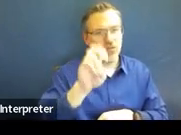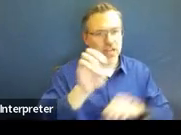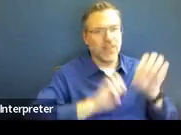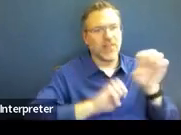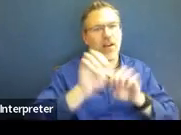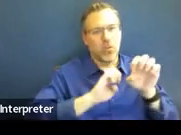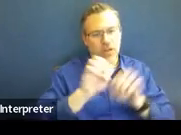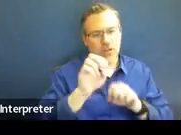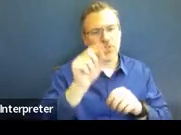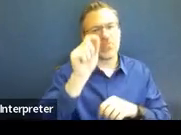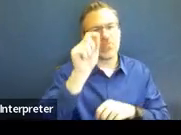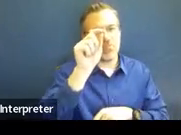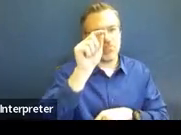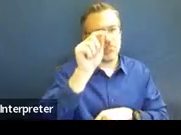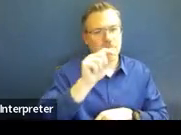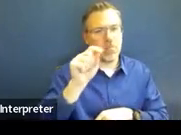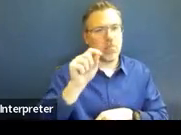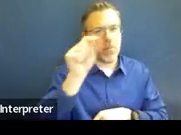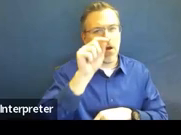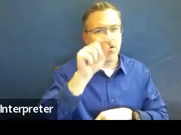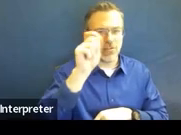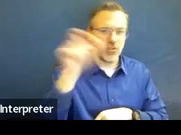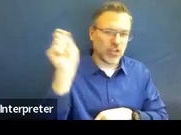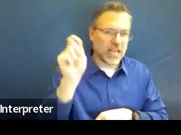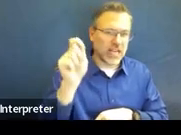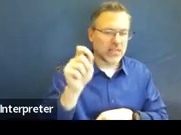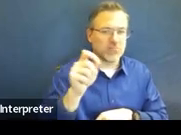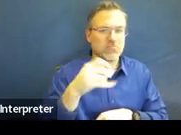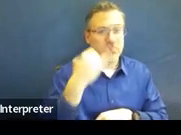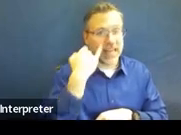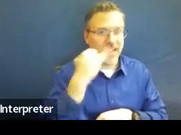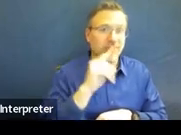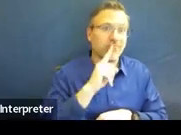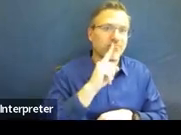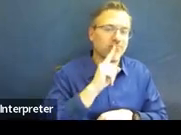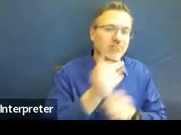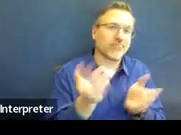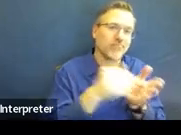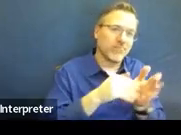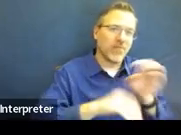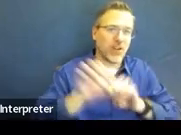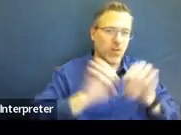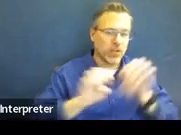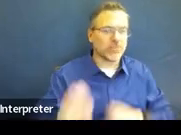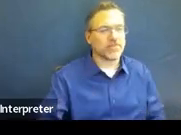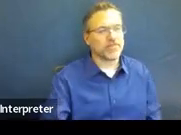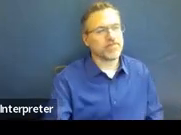if it's a re-evaluation. Yep. Okay.